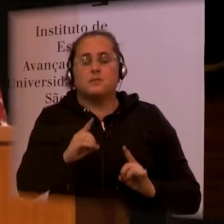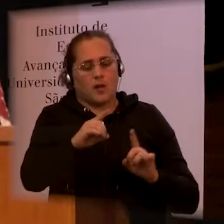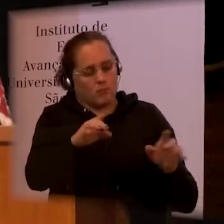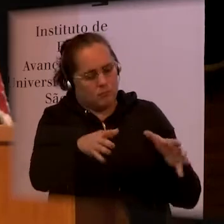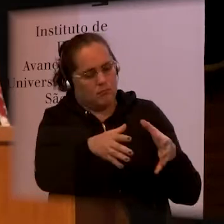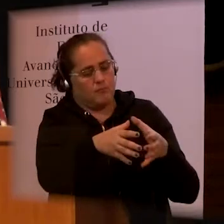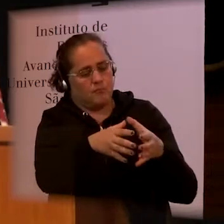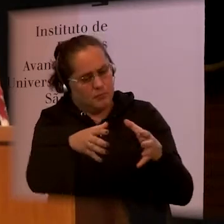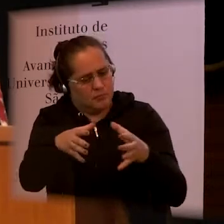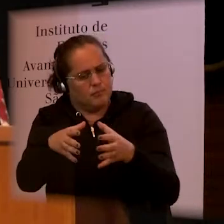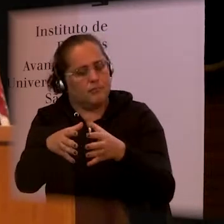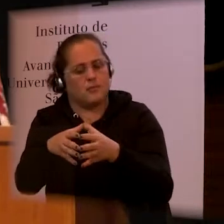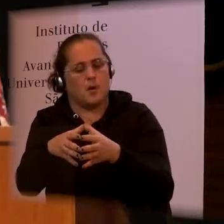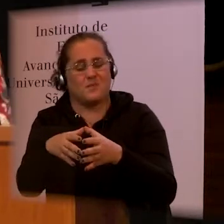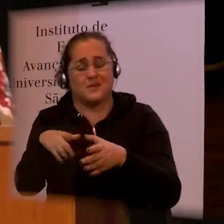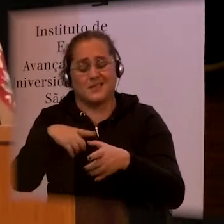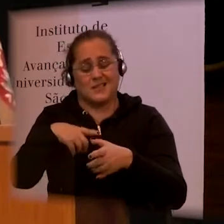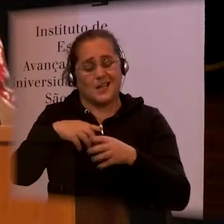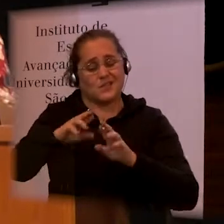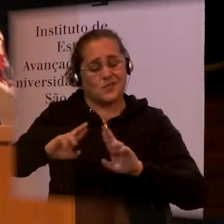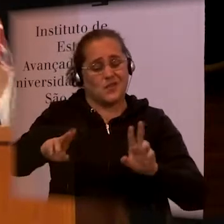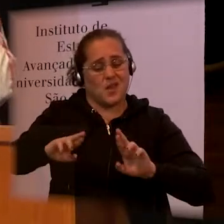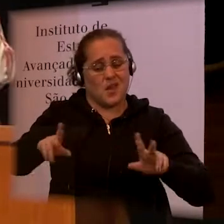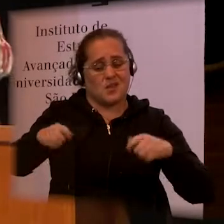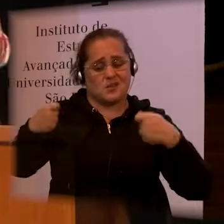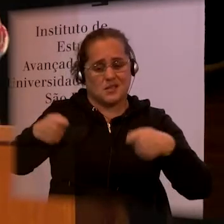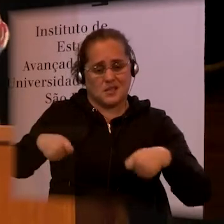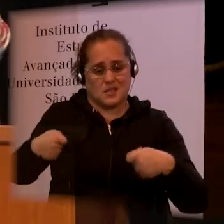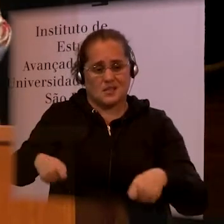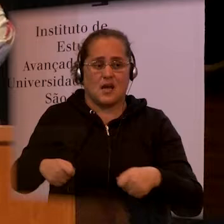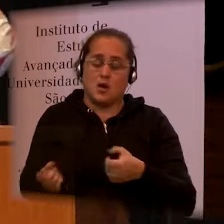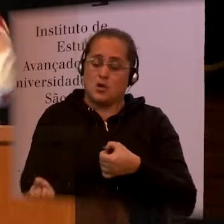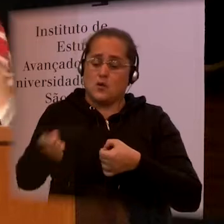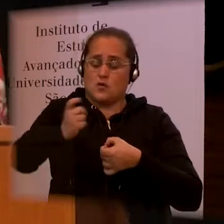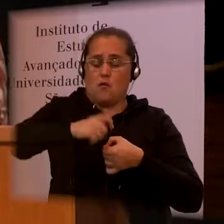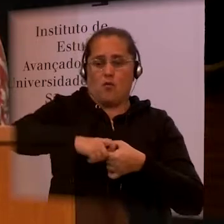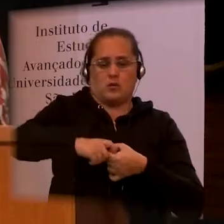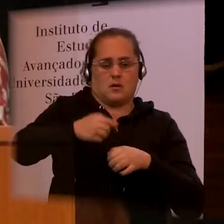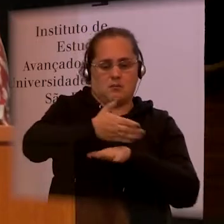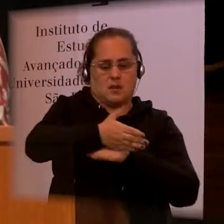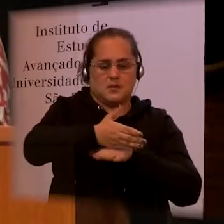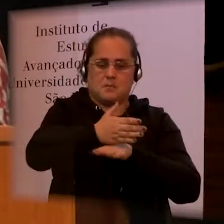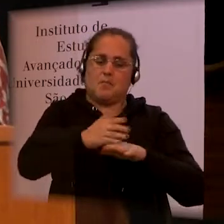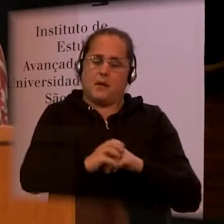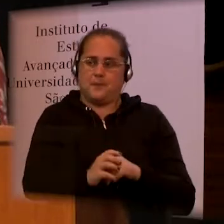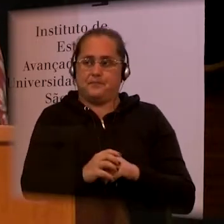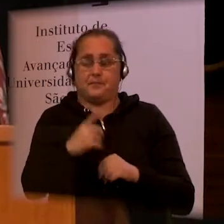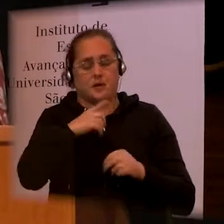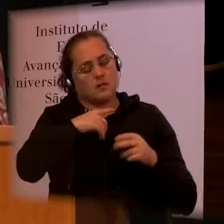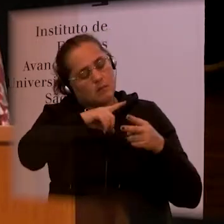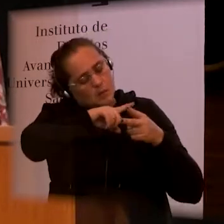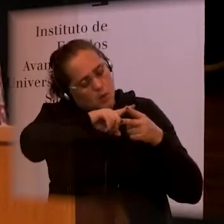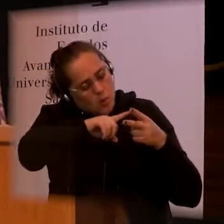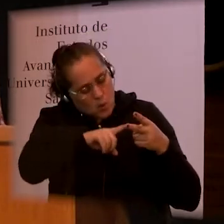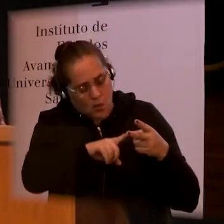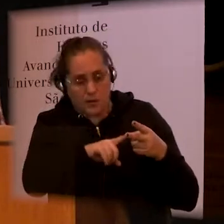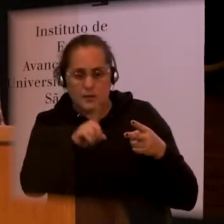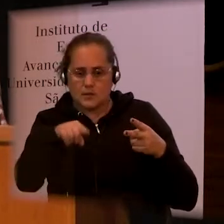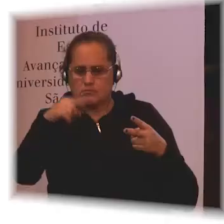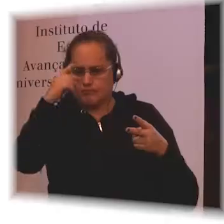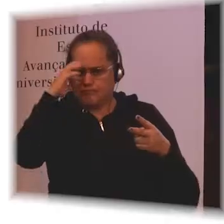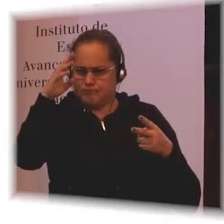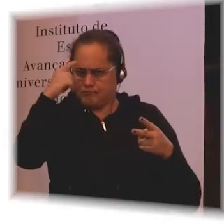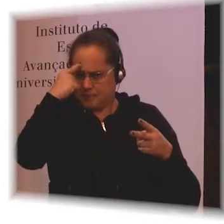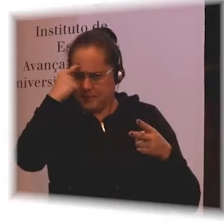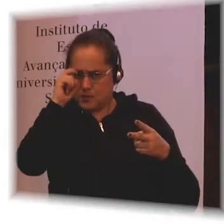because many of us are healthcare professionals in this room. There are two reasons why we might need to think about this. The one is